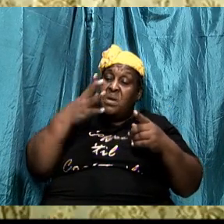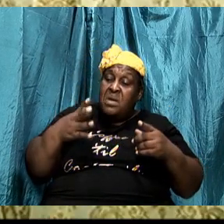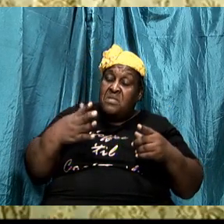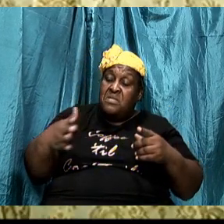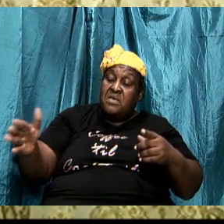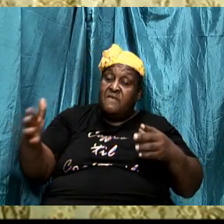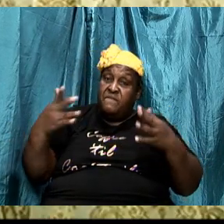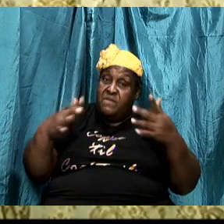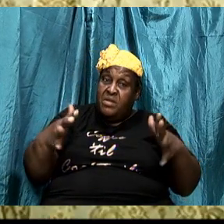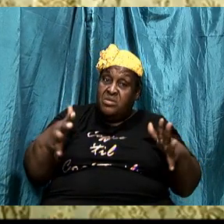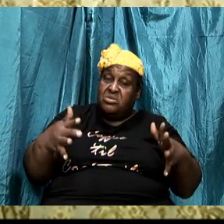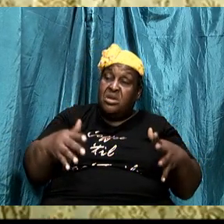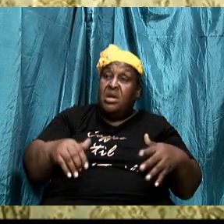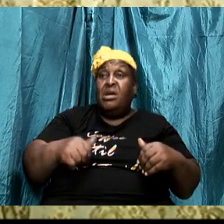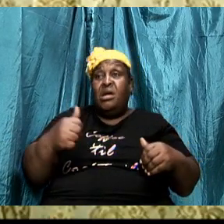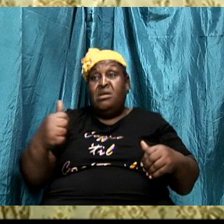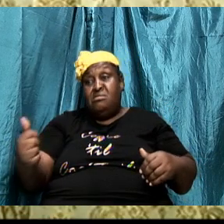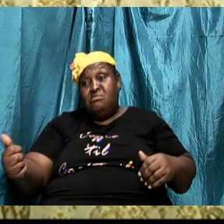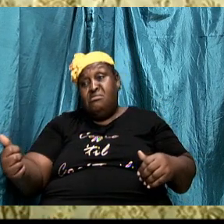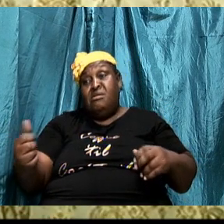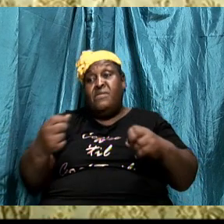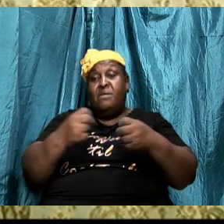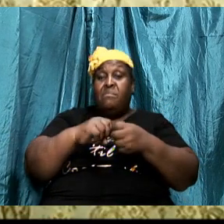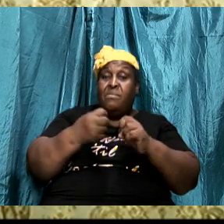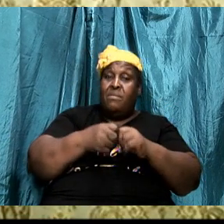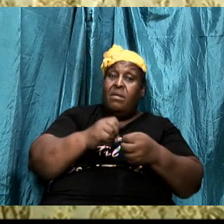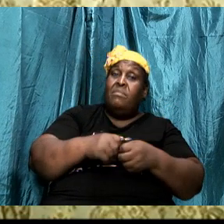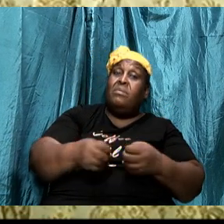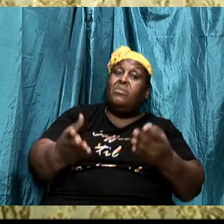adversary is going to come in like a Goliath.